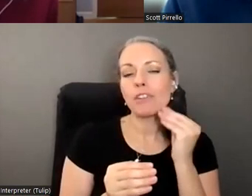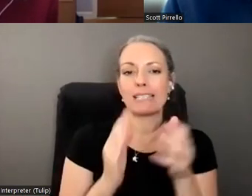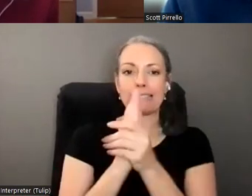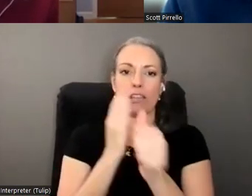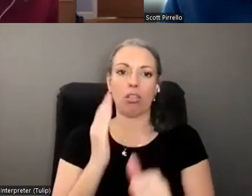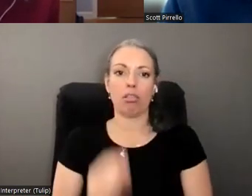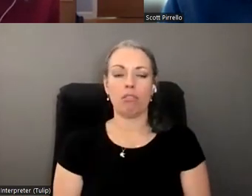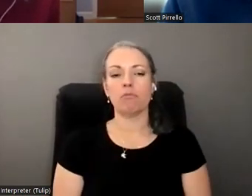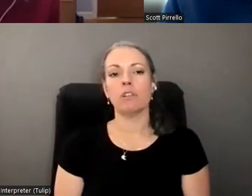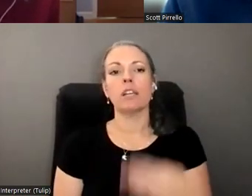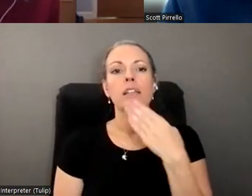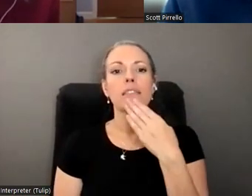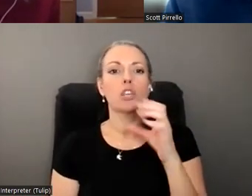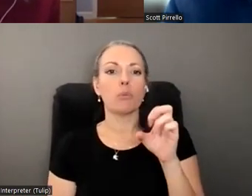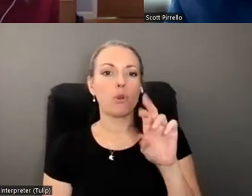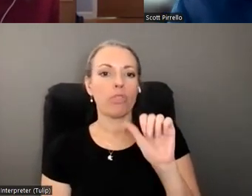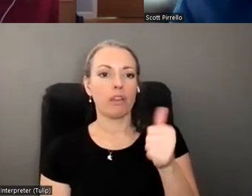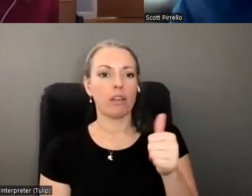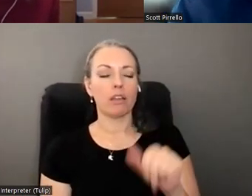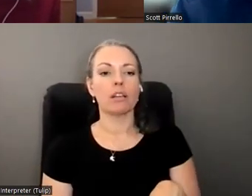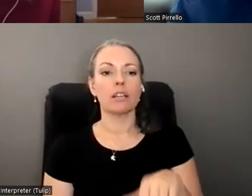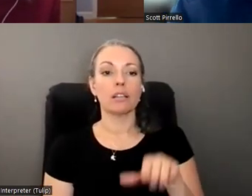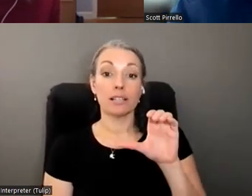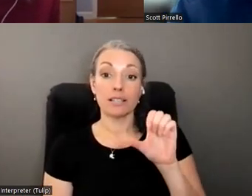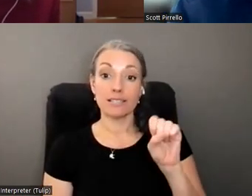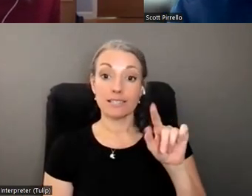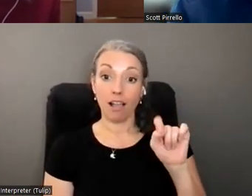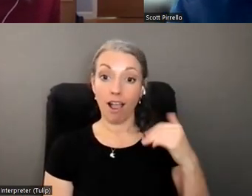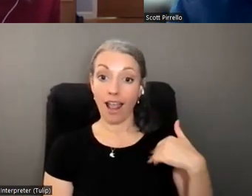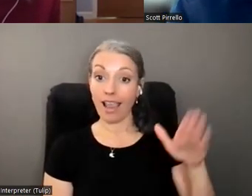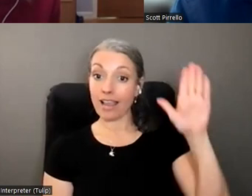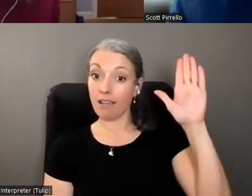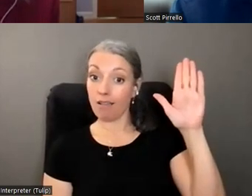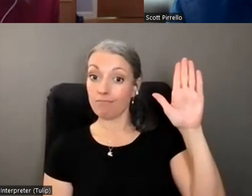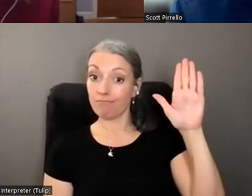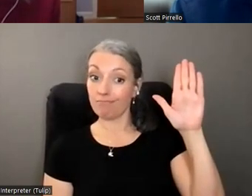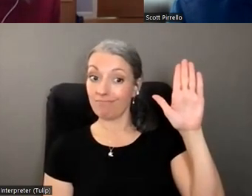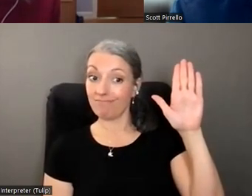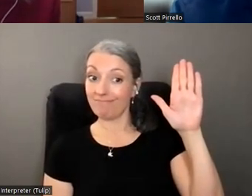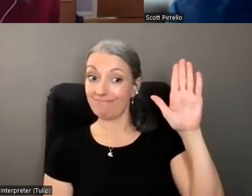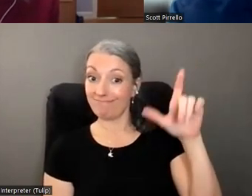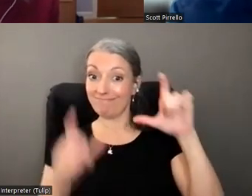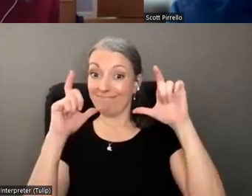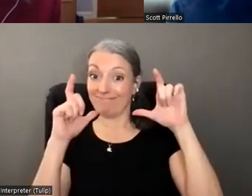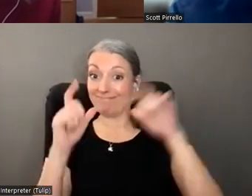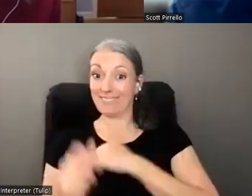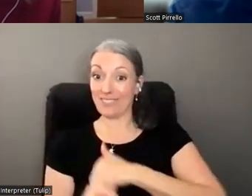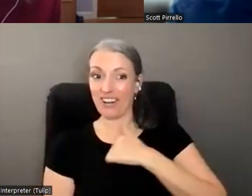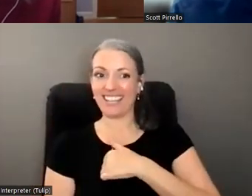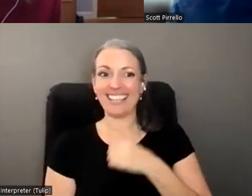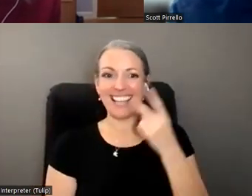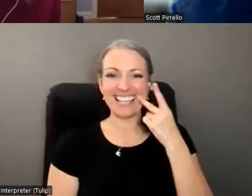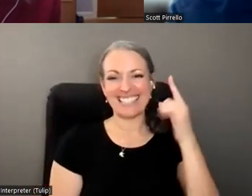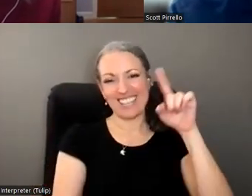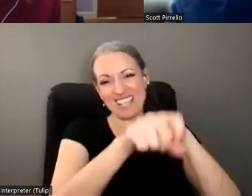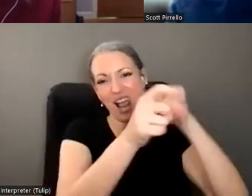Thank you, Bertha. Scott, did you, I know your head was up for a minute. Can I put you on the spot? You can, I just see times dwindling. So